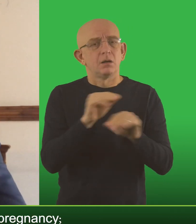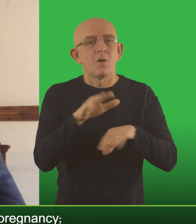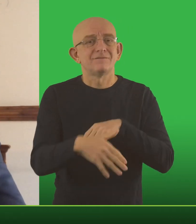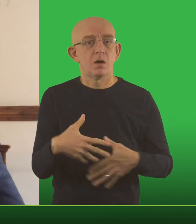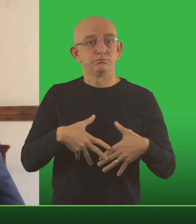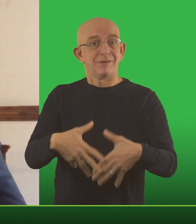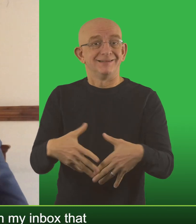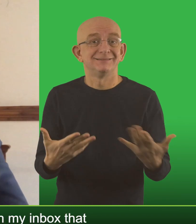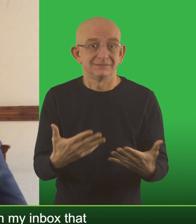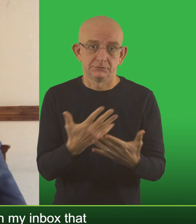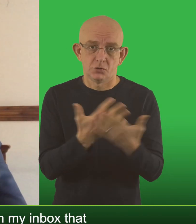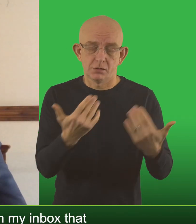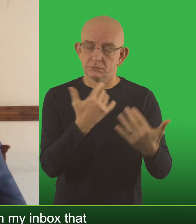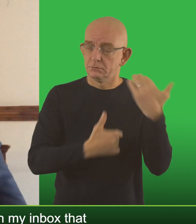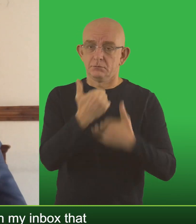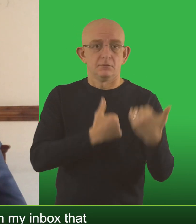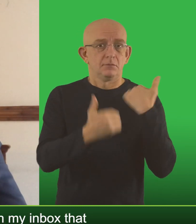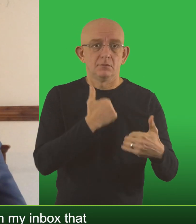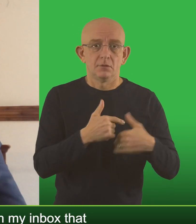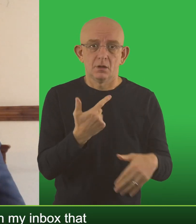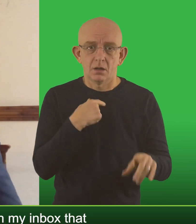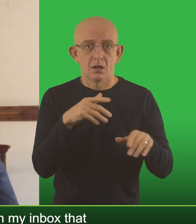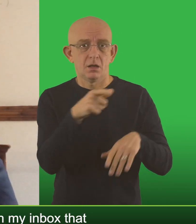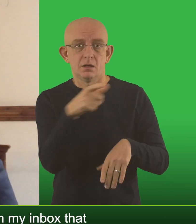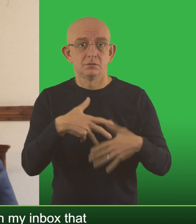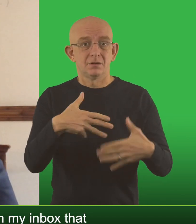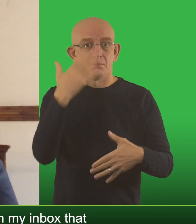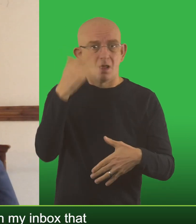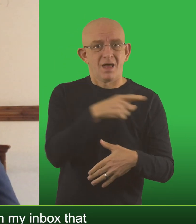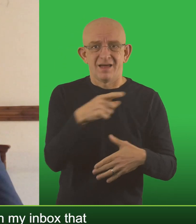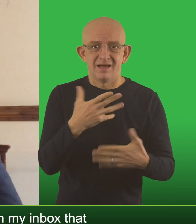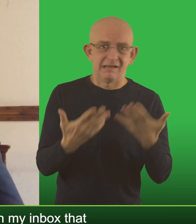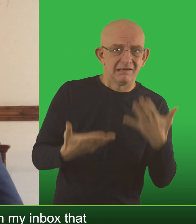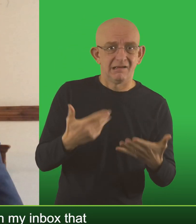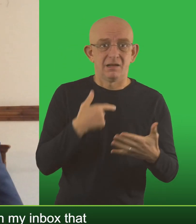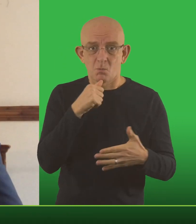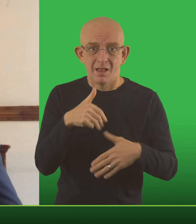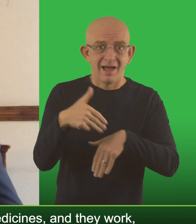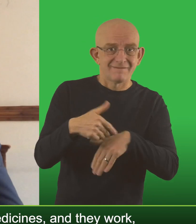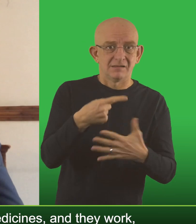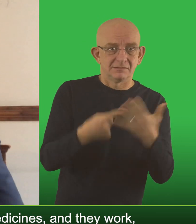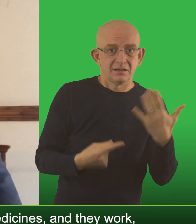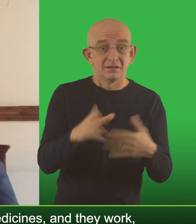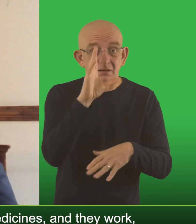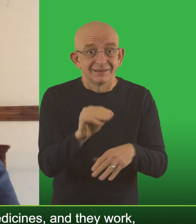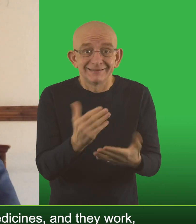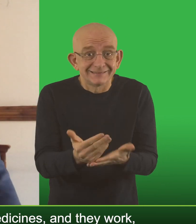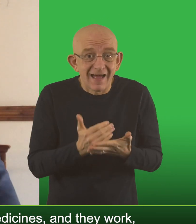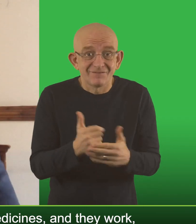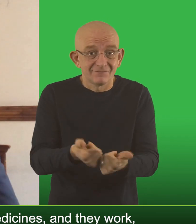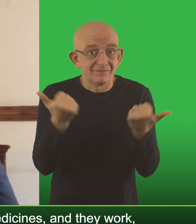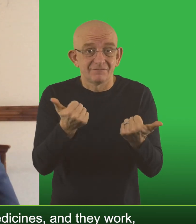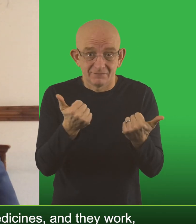pregnancy, a fair amount of traffic in my inbox that pregnant mums are worried about side effects. These are safe and